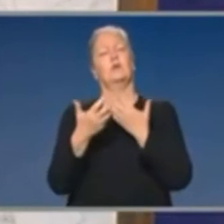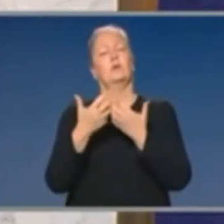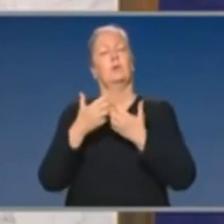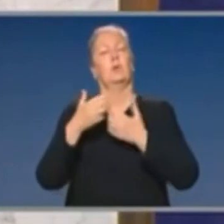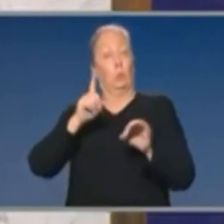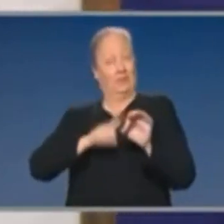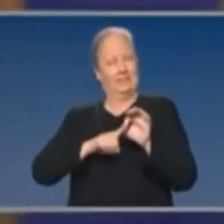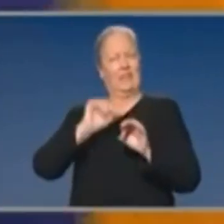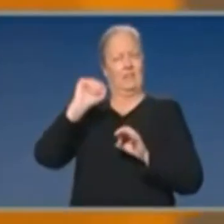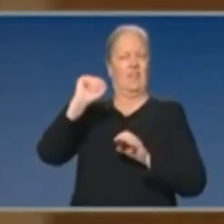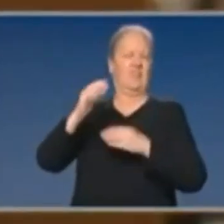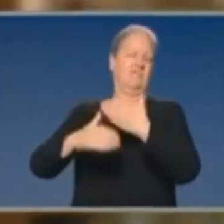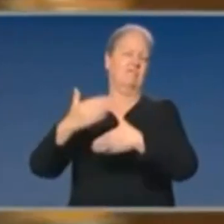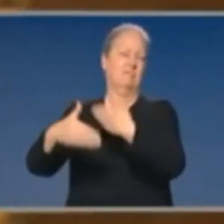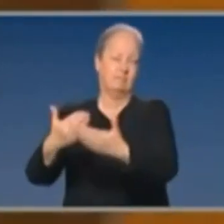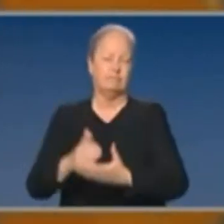process.